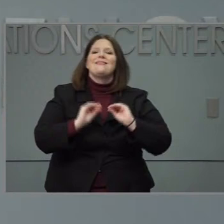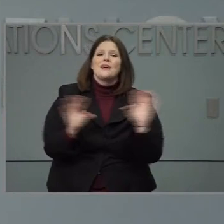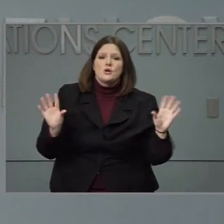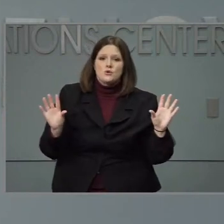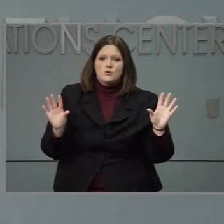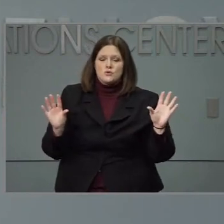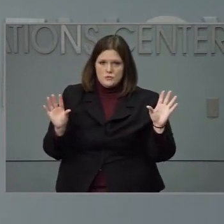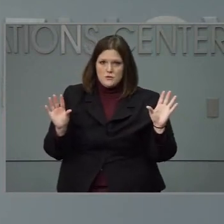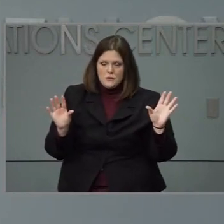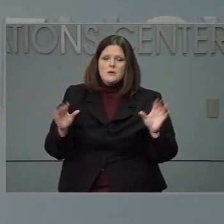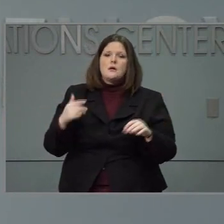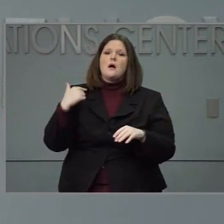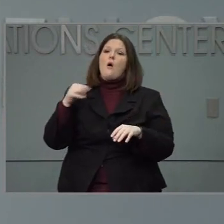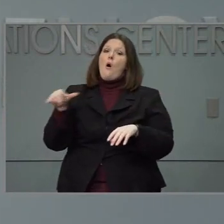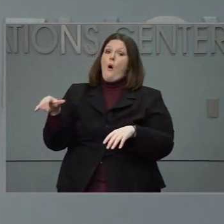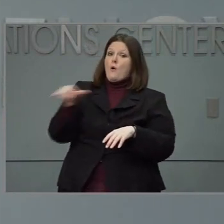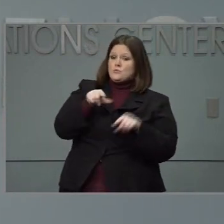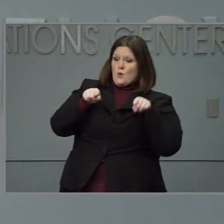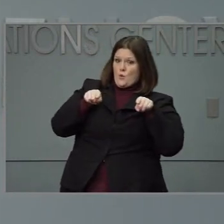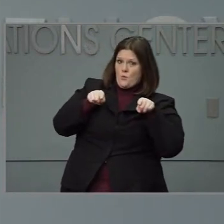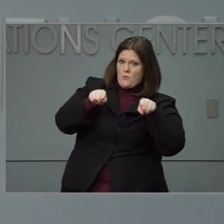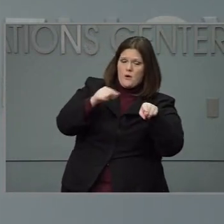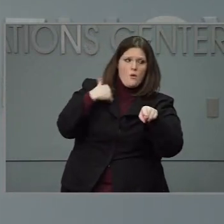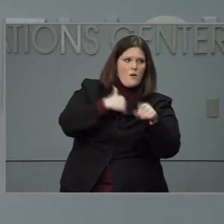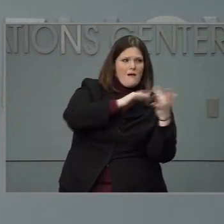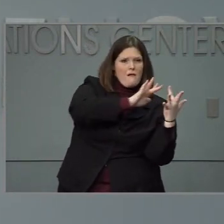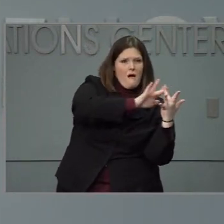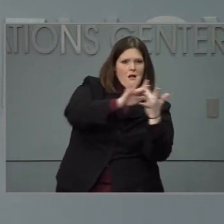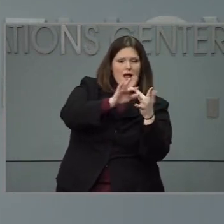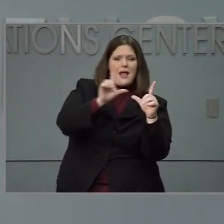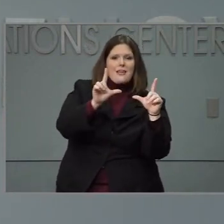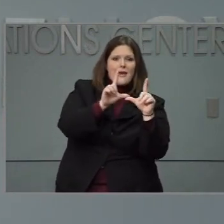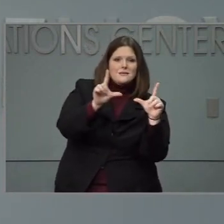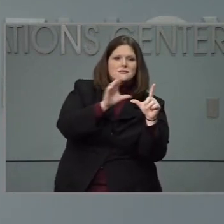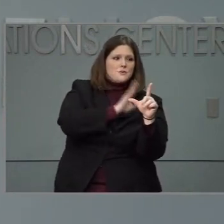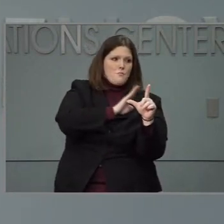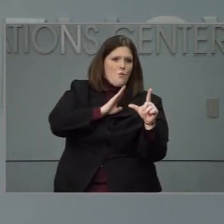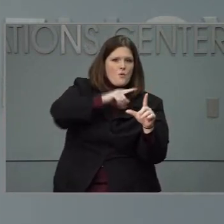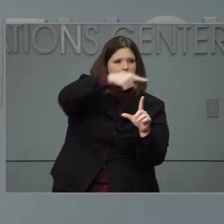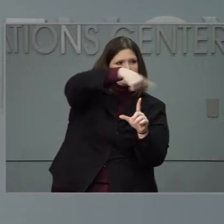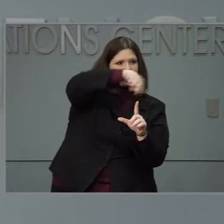as I said, our associations and licensing boards make some recommendations back to us. Thank you.